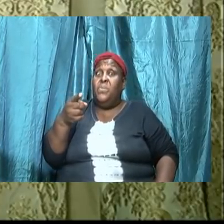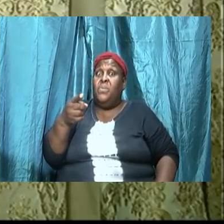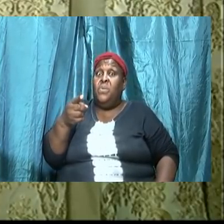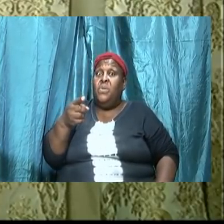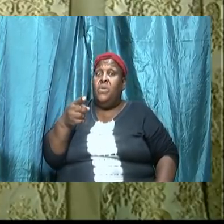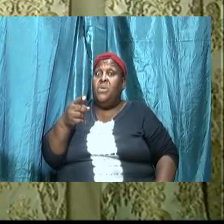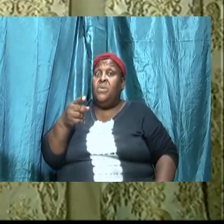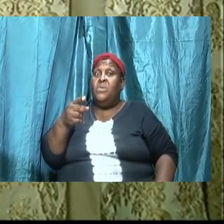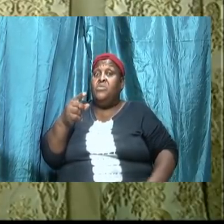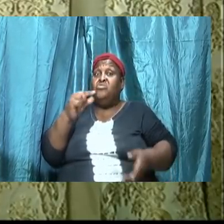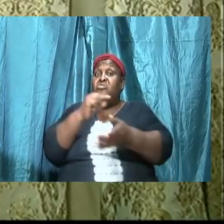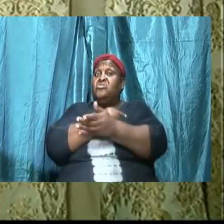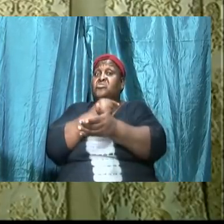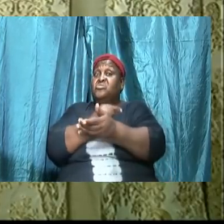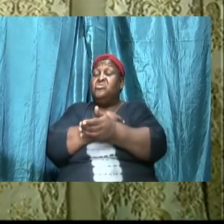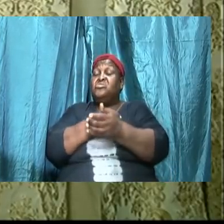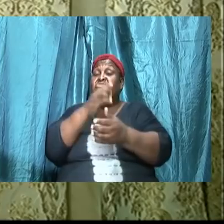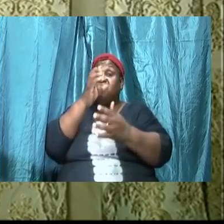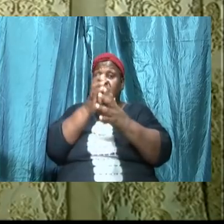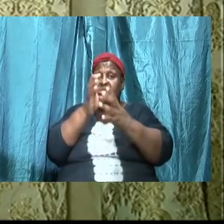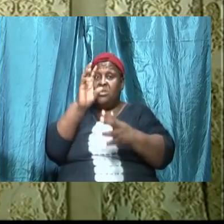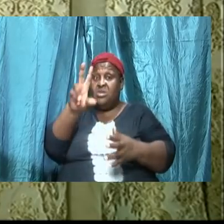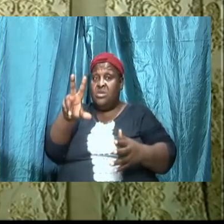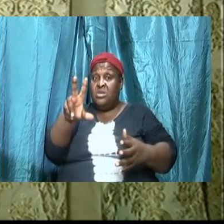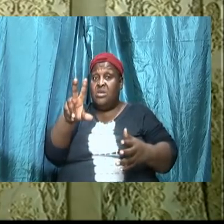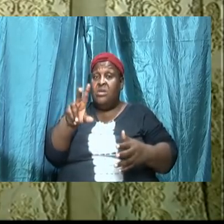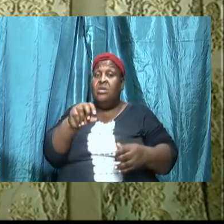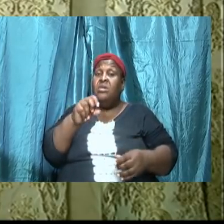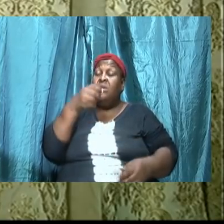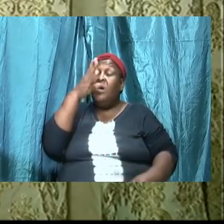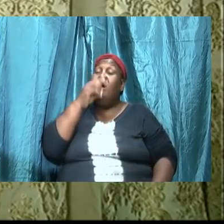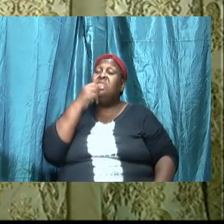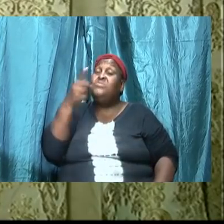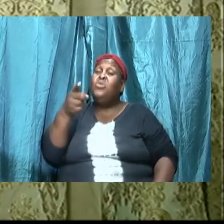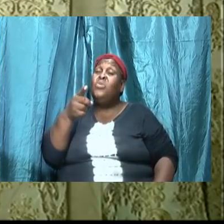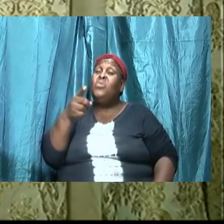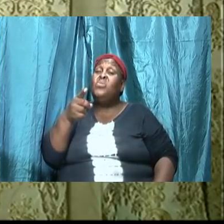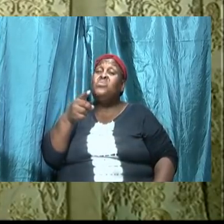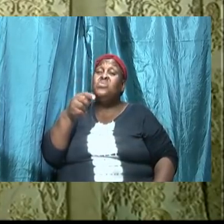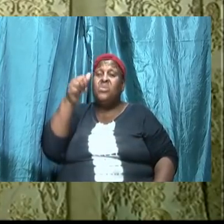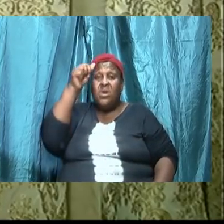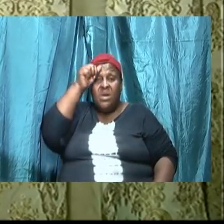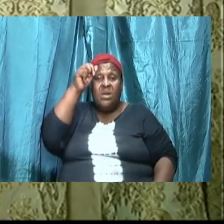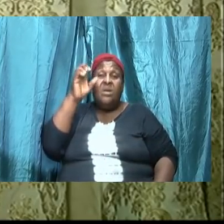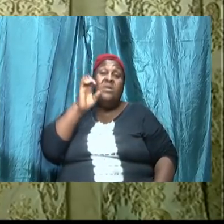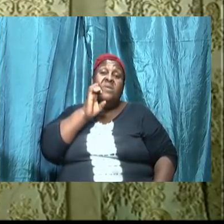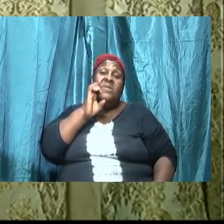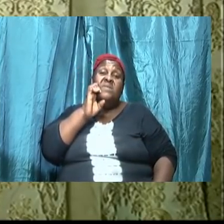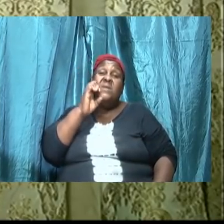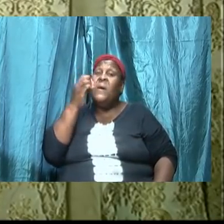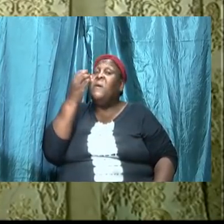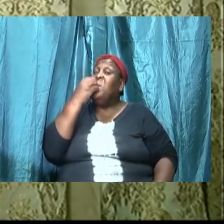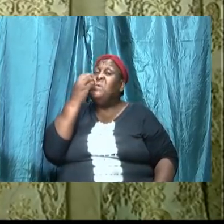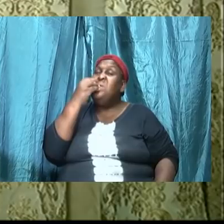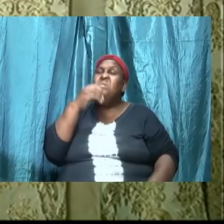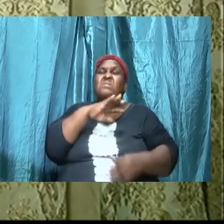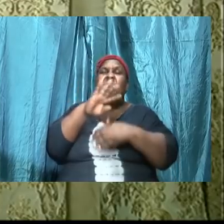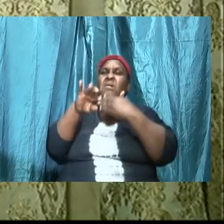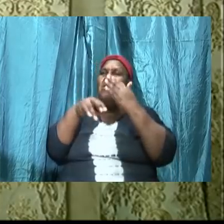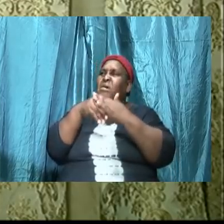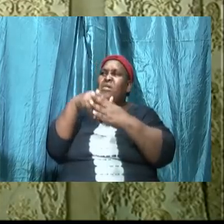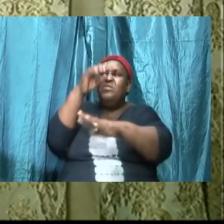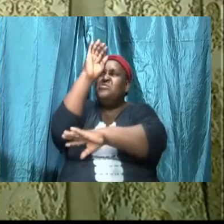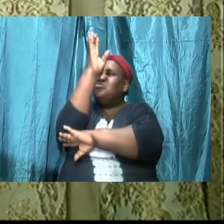to the couple and said look here you can eat of all the trees